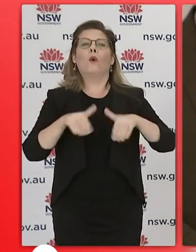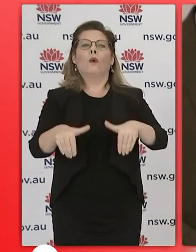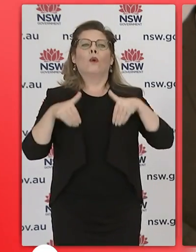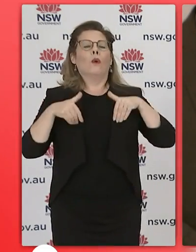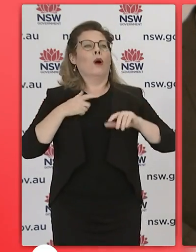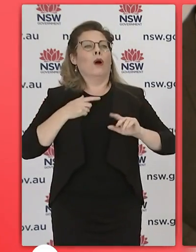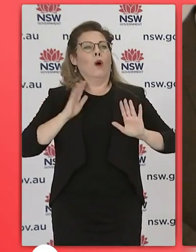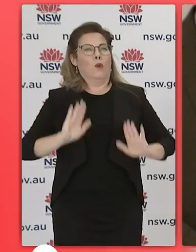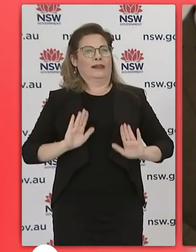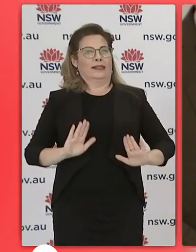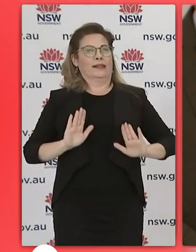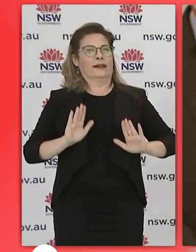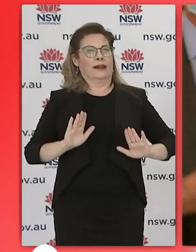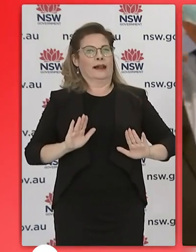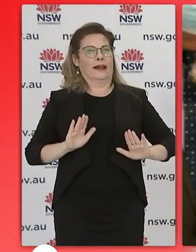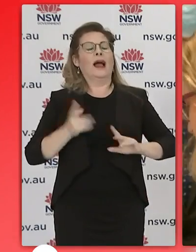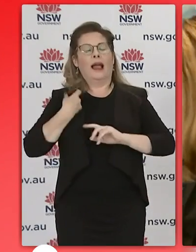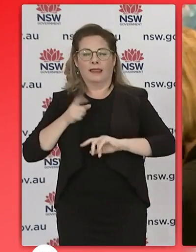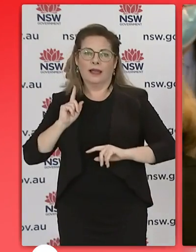times and stay safe